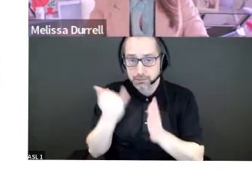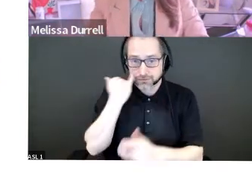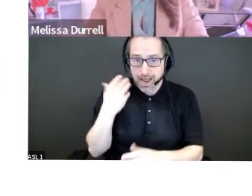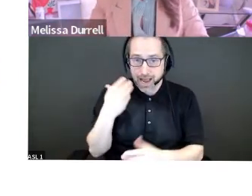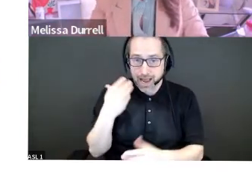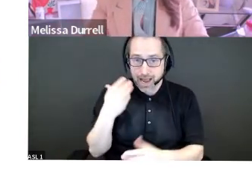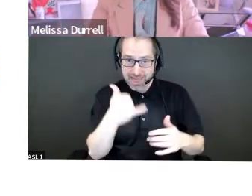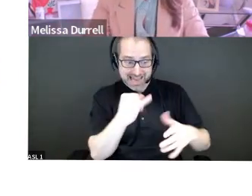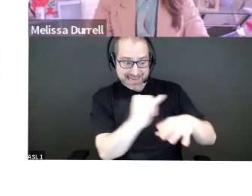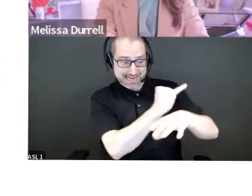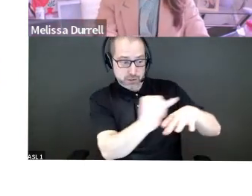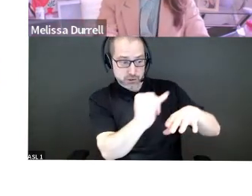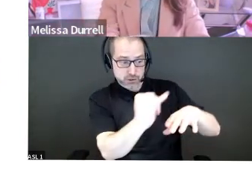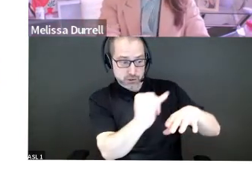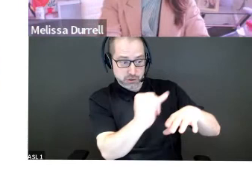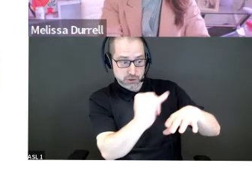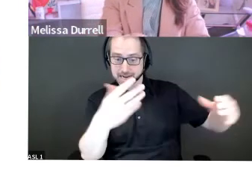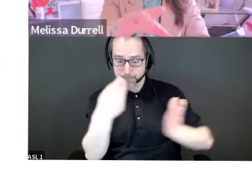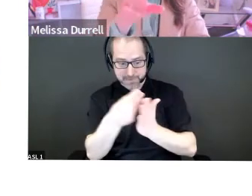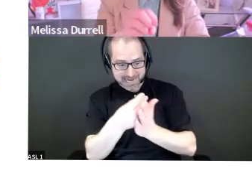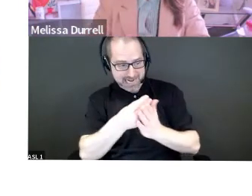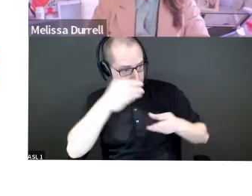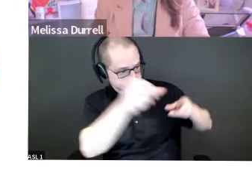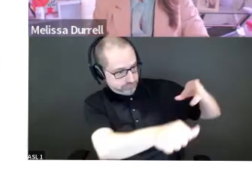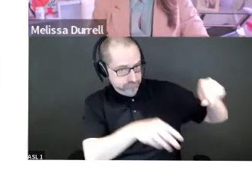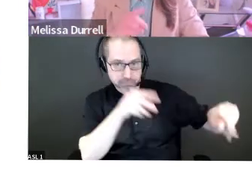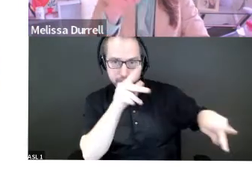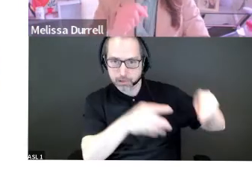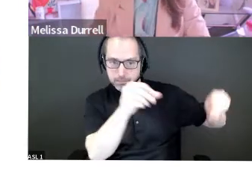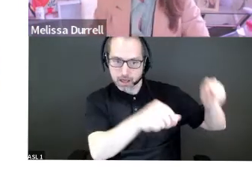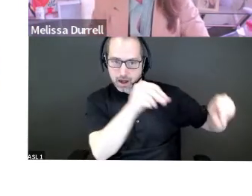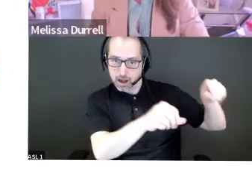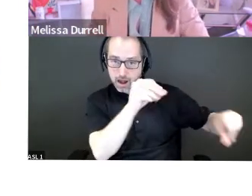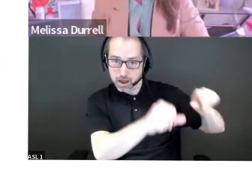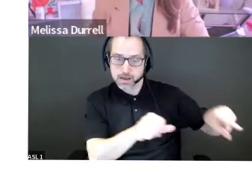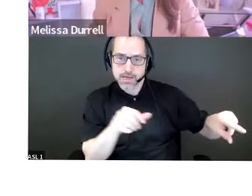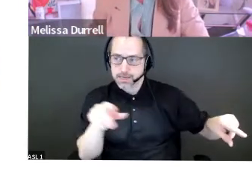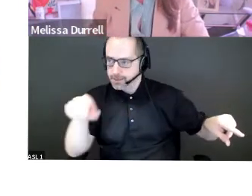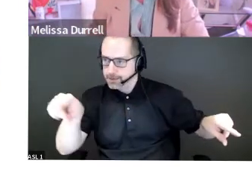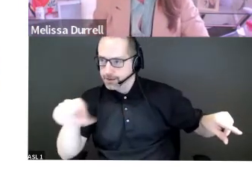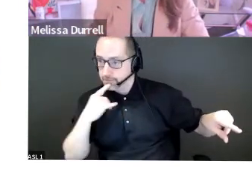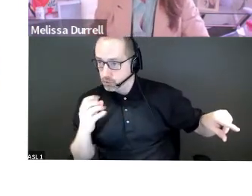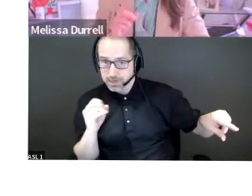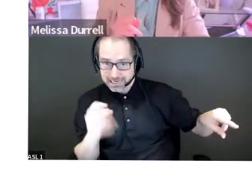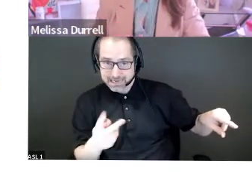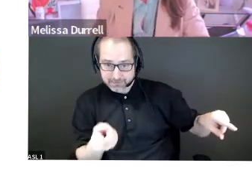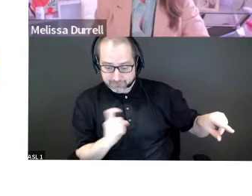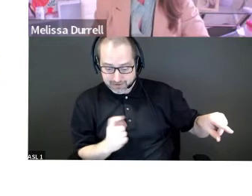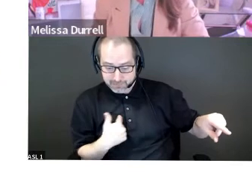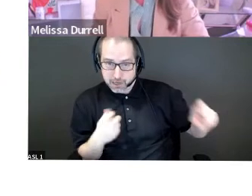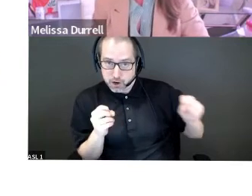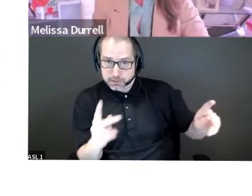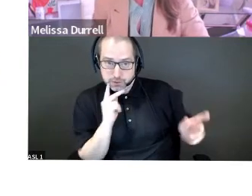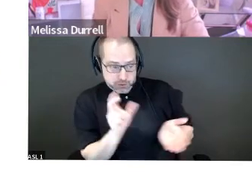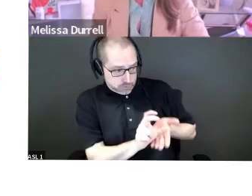industry, I'm going to be a little bit more focused on what's happening in that industry. And if you happen to be giving me a company that's going to be playing in that space, I'm interested. So I think